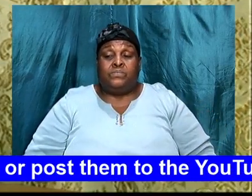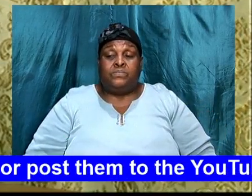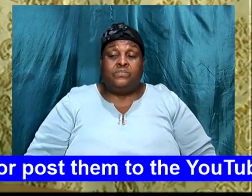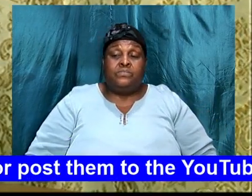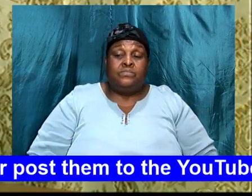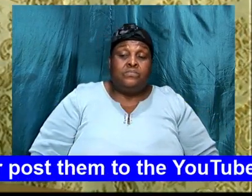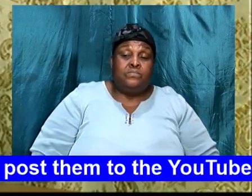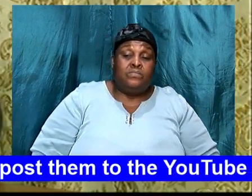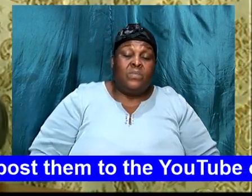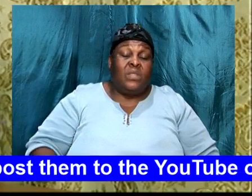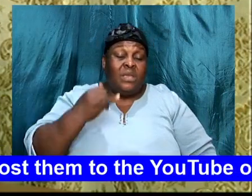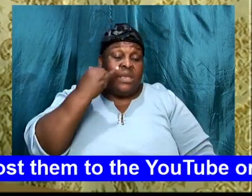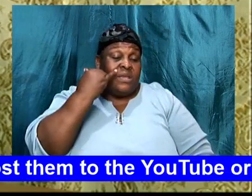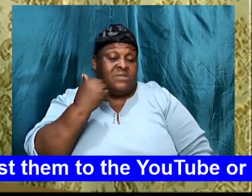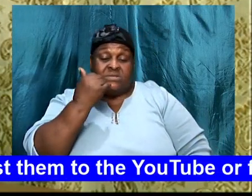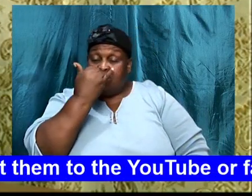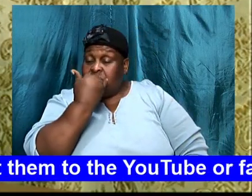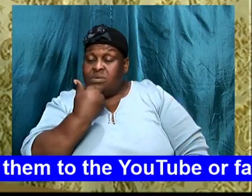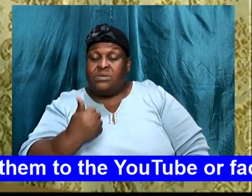Israel,